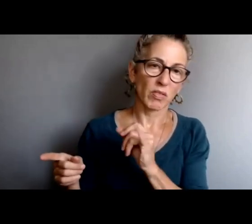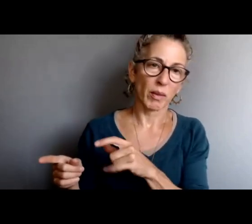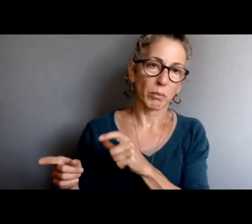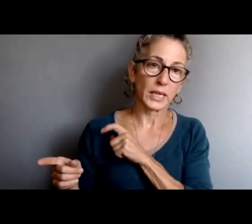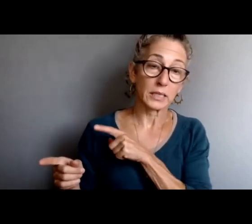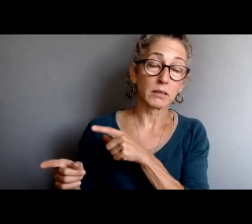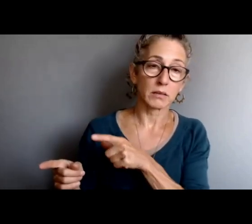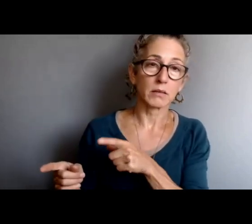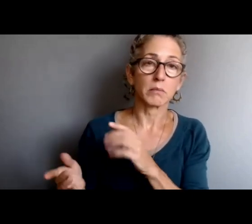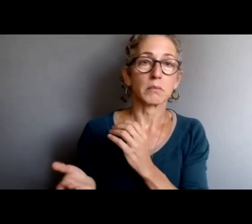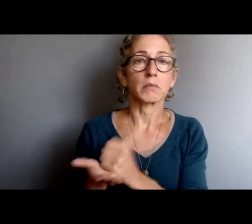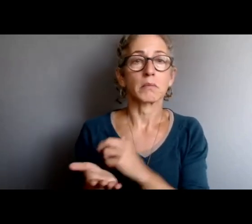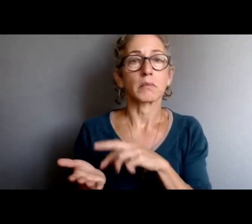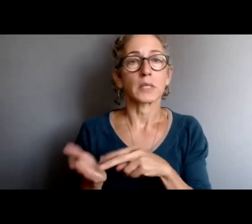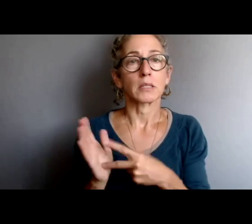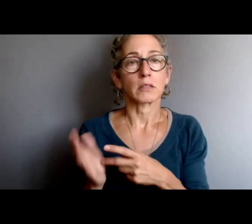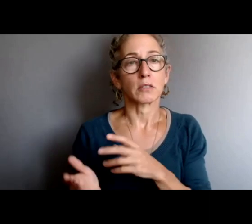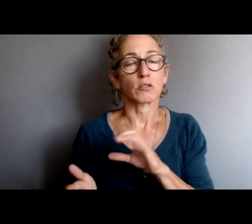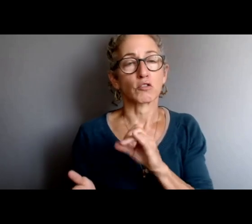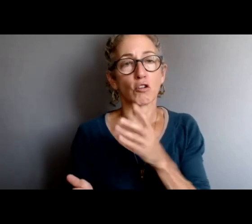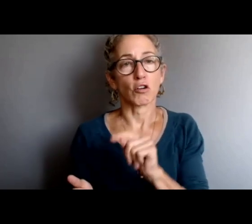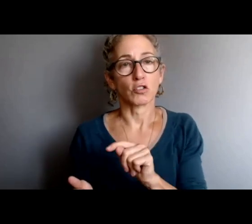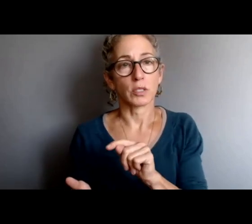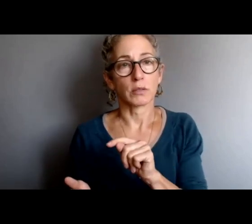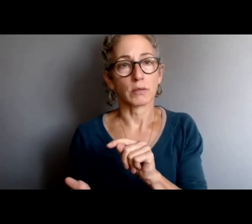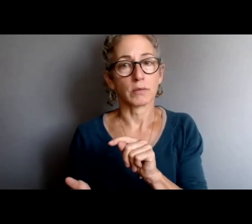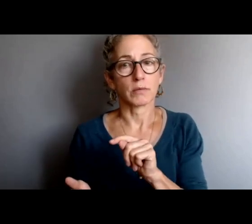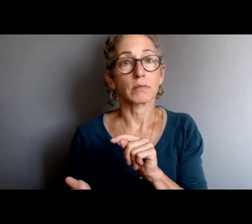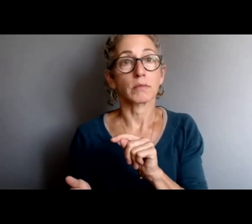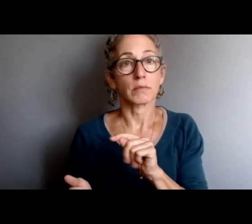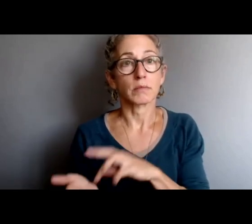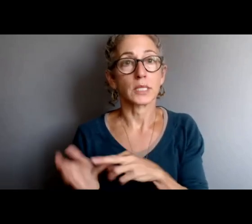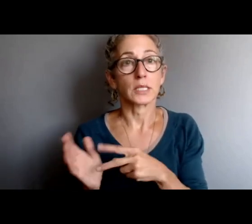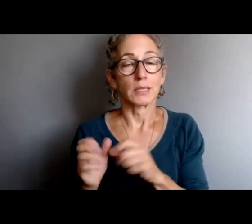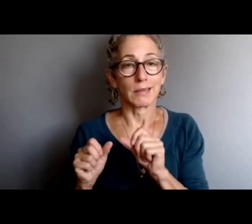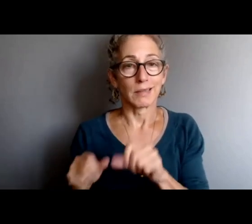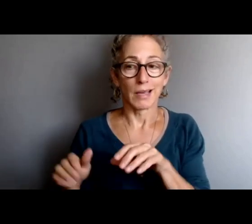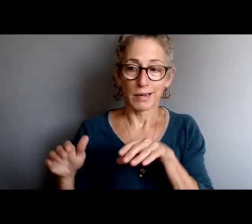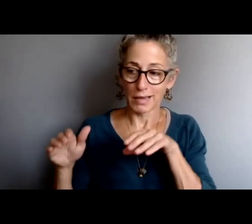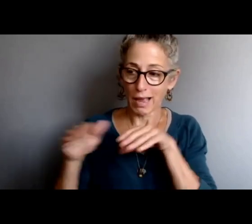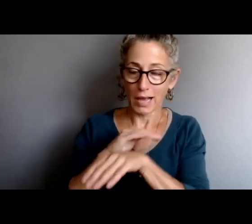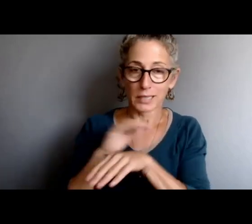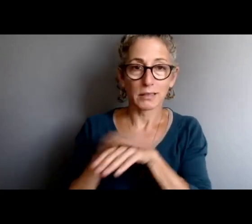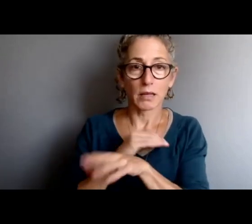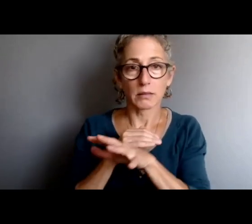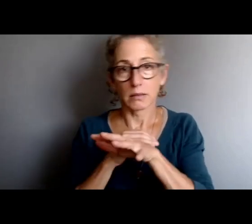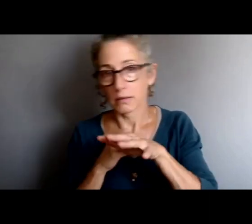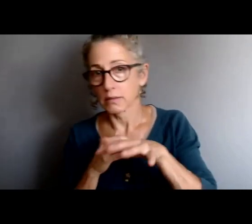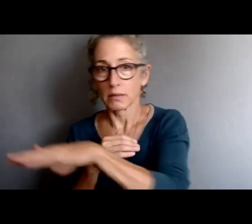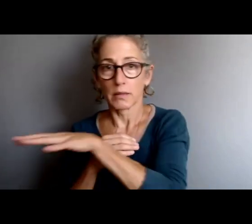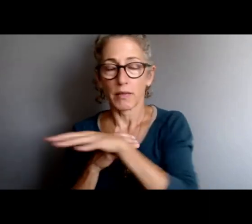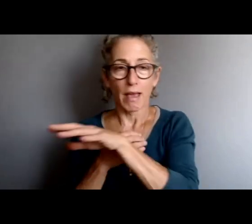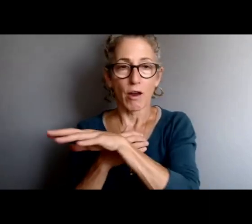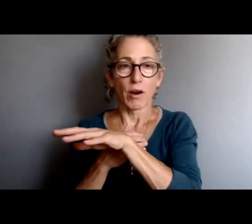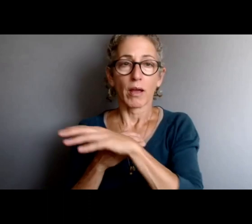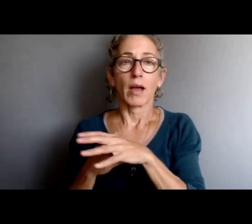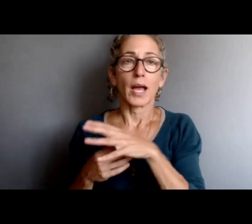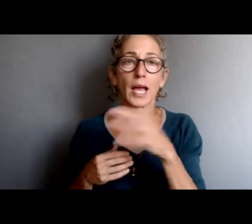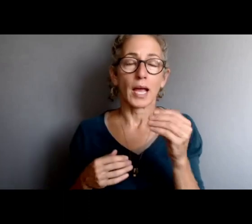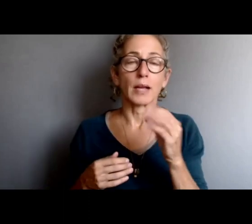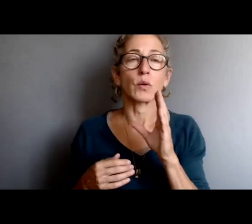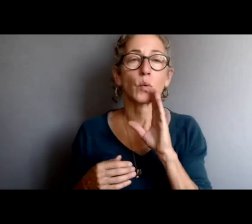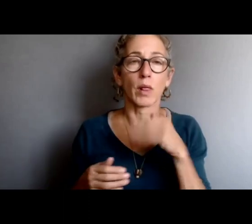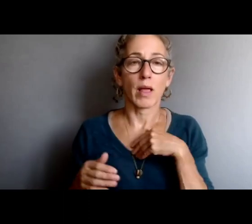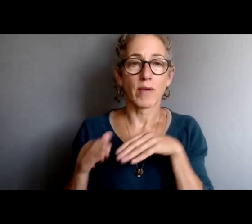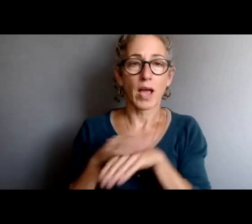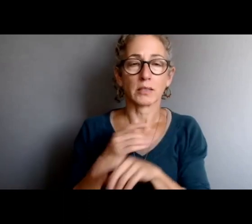assess and have access to the area in which the misconduct occurred, and they also have prompt access to